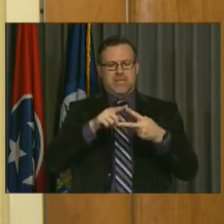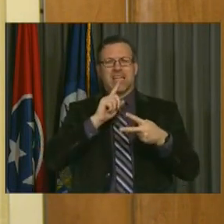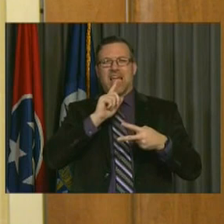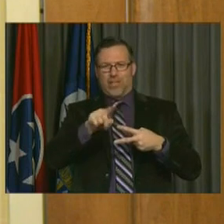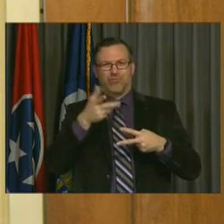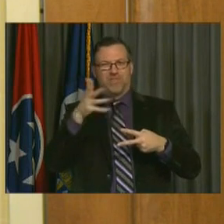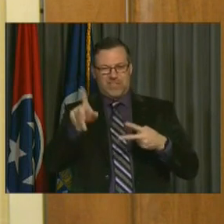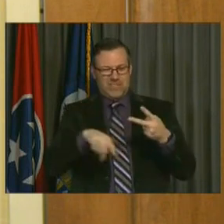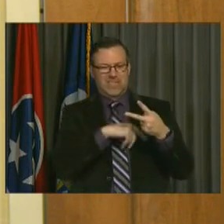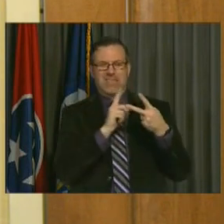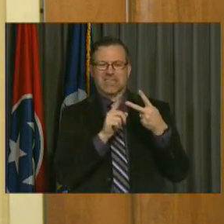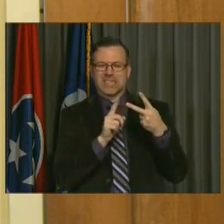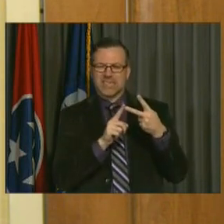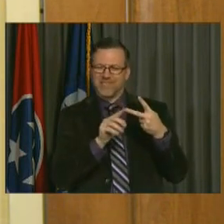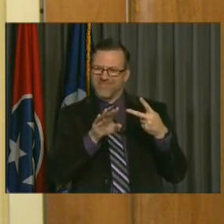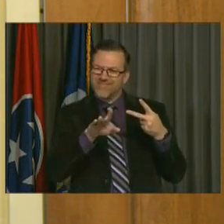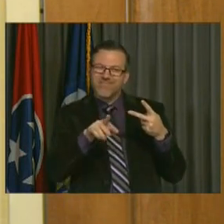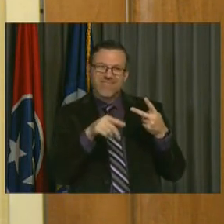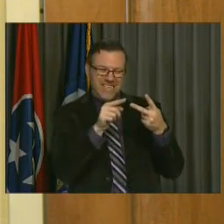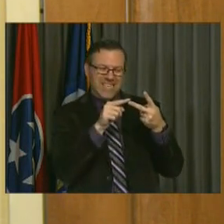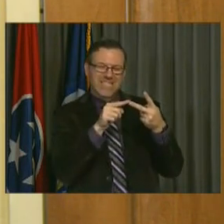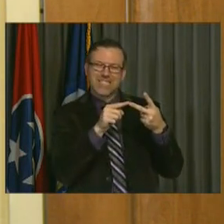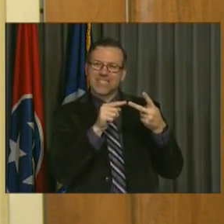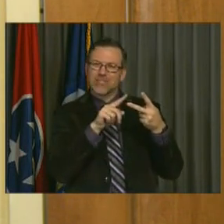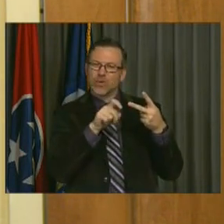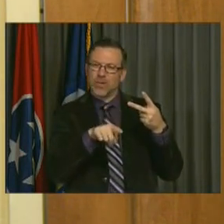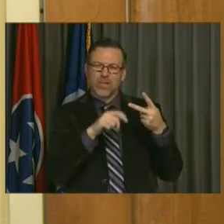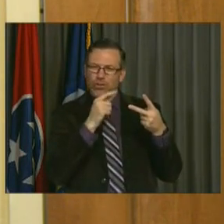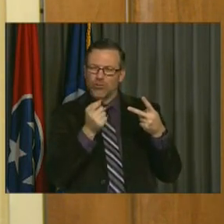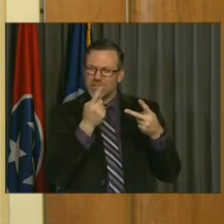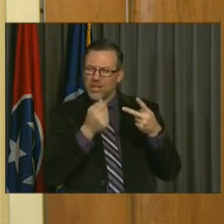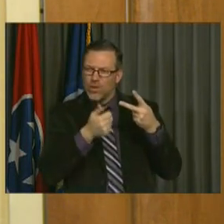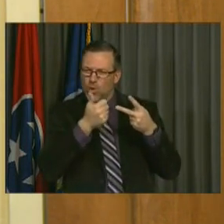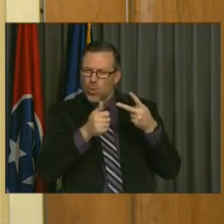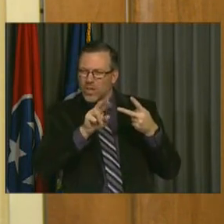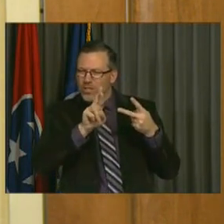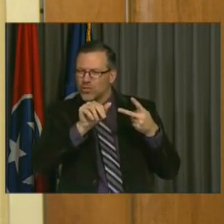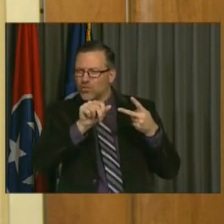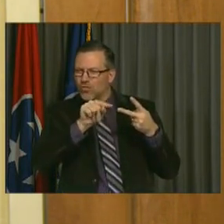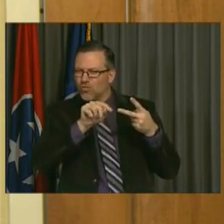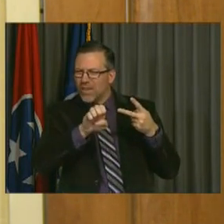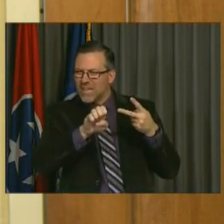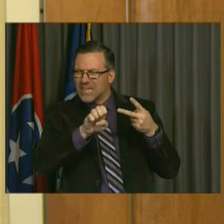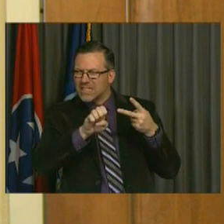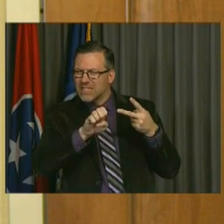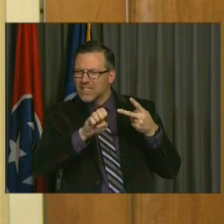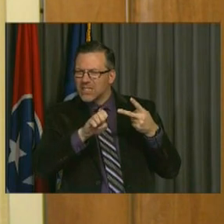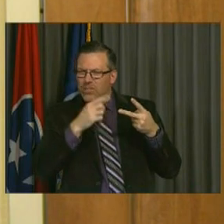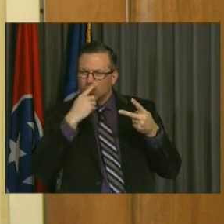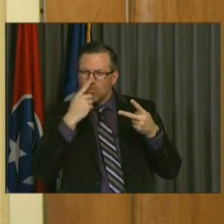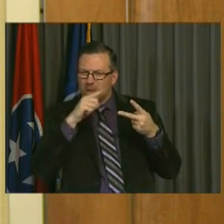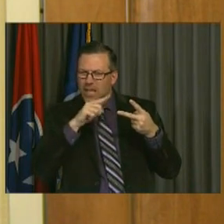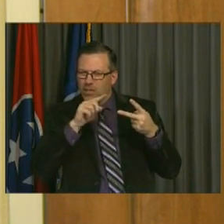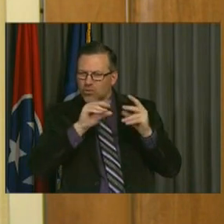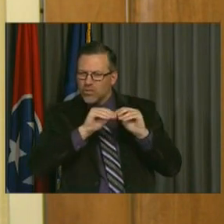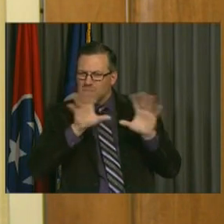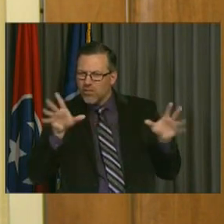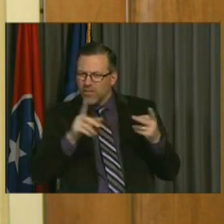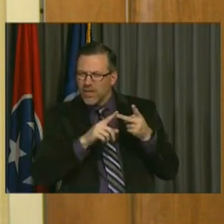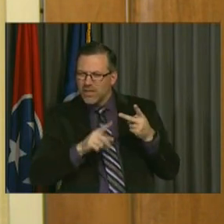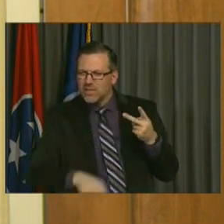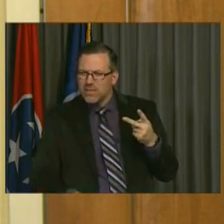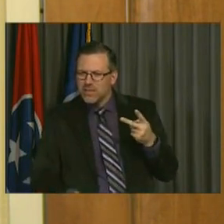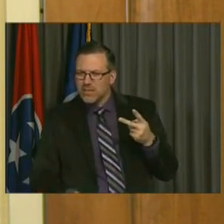then Councilman Mendez, I didn't really understand which rate you were referring to in your second part of your question. So if you could clarify that for me, it'd great.